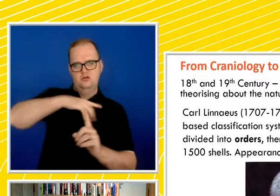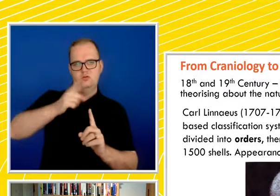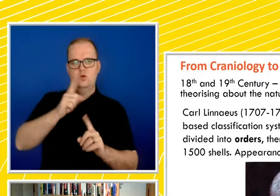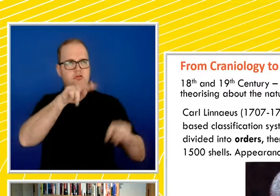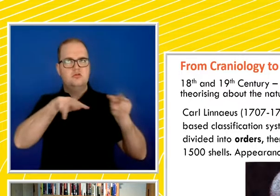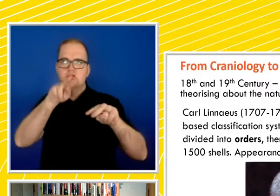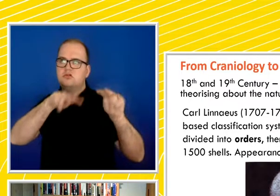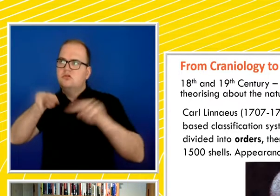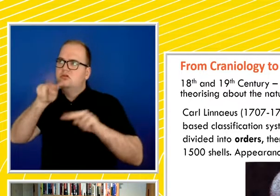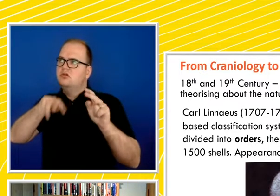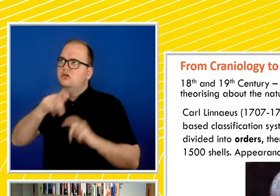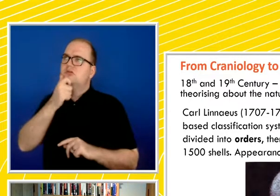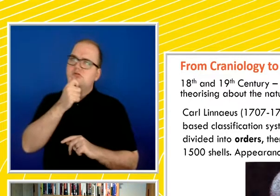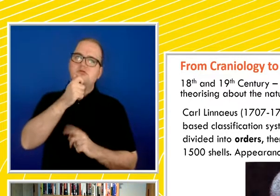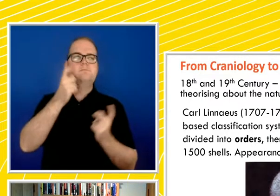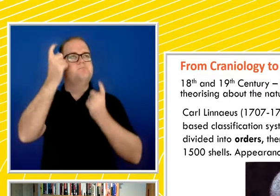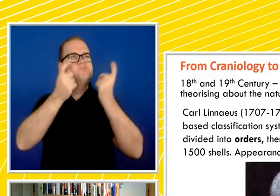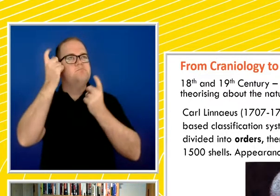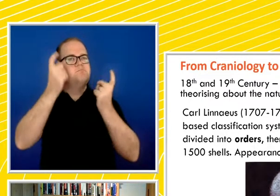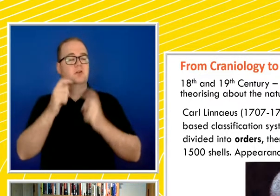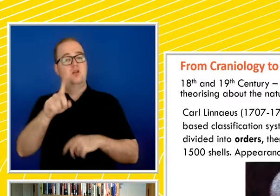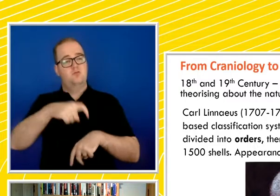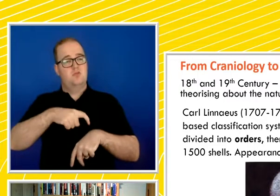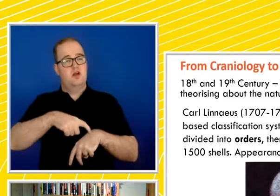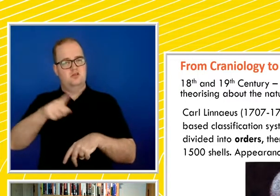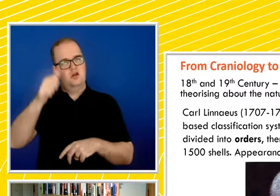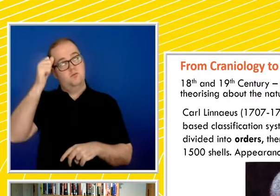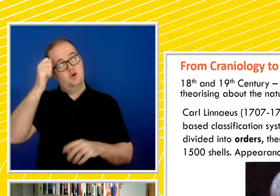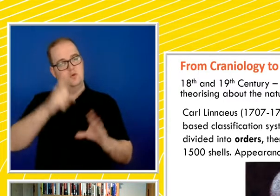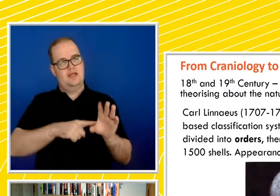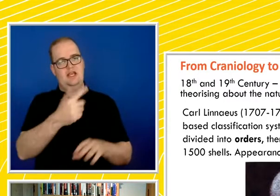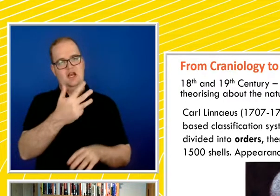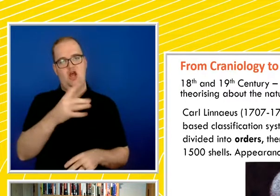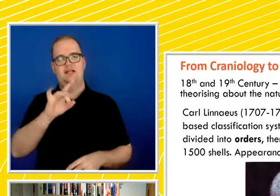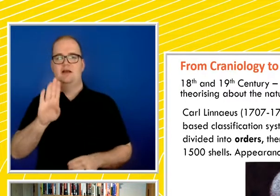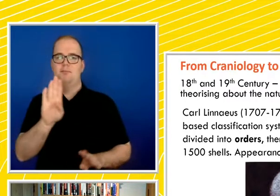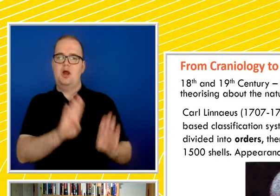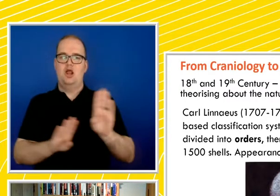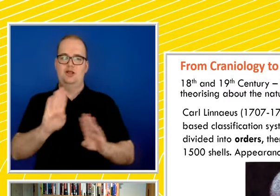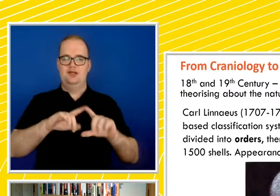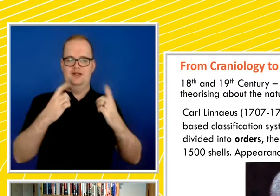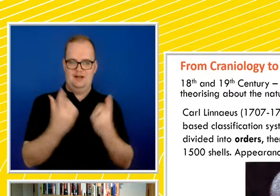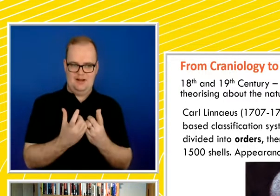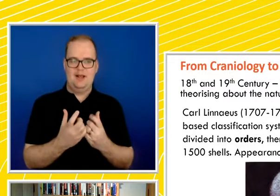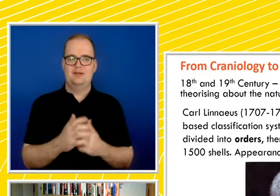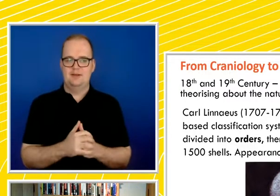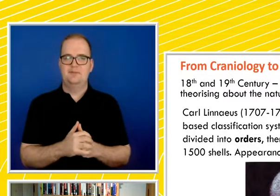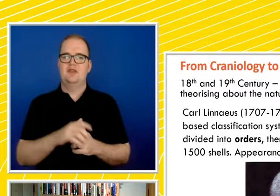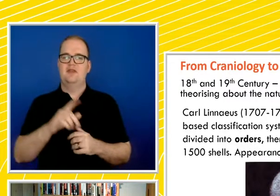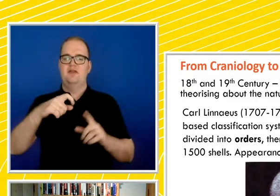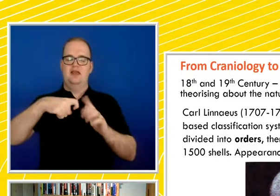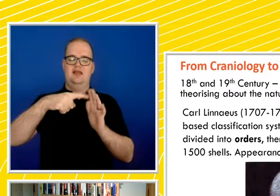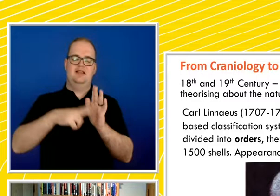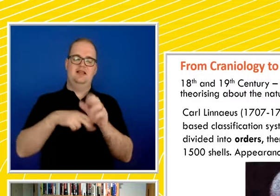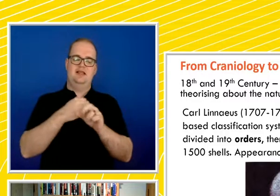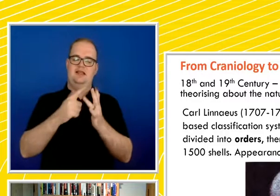But in this particular period, you probably remember from Year 9 and 10, Biology, Carl Linnaeus' system of kingdoms, classes, orders,